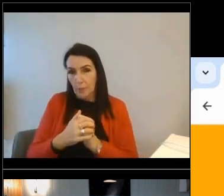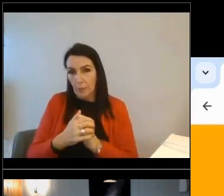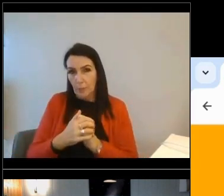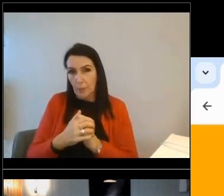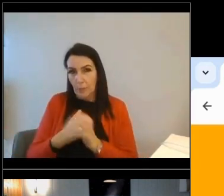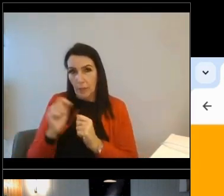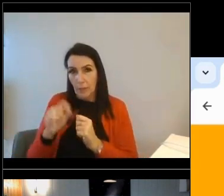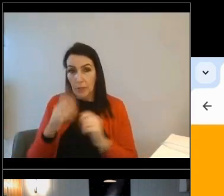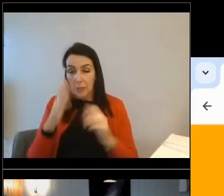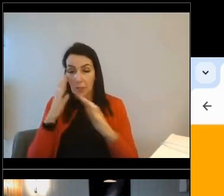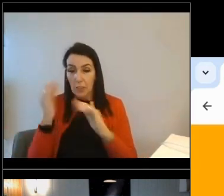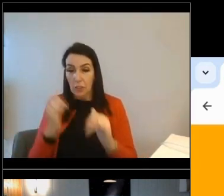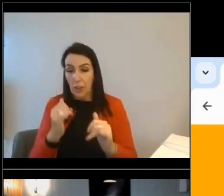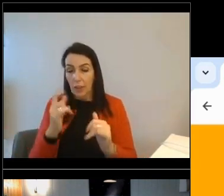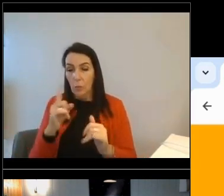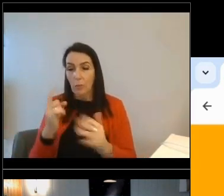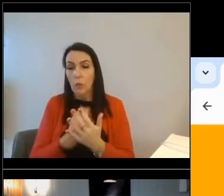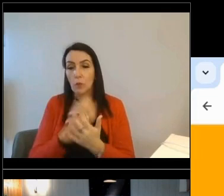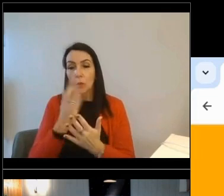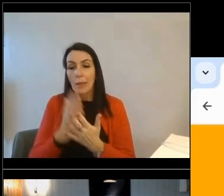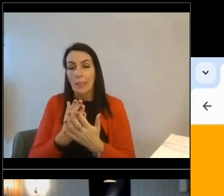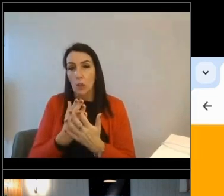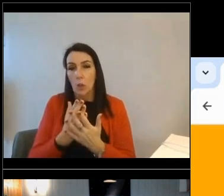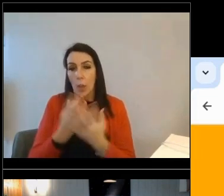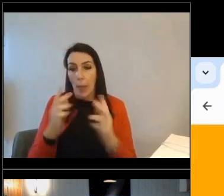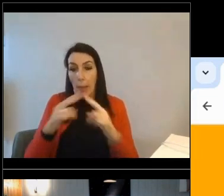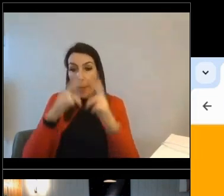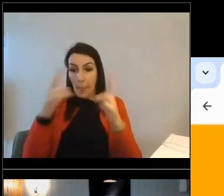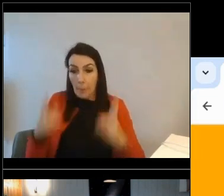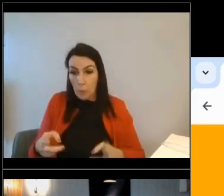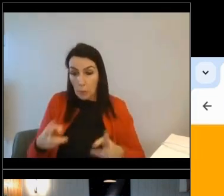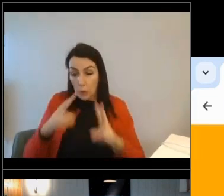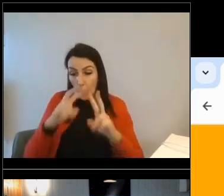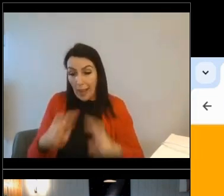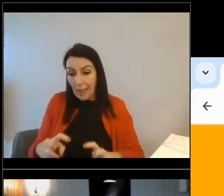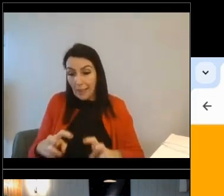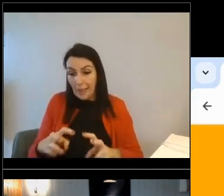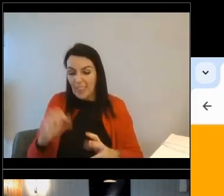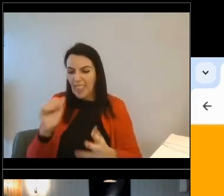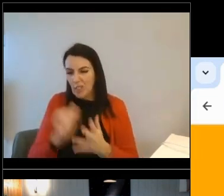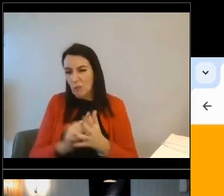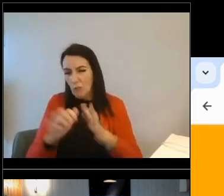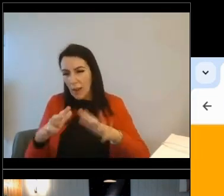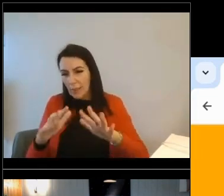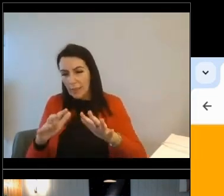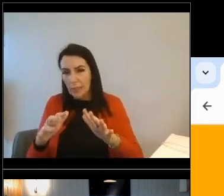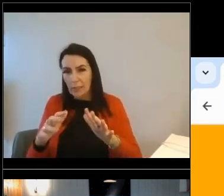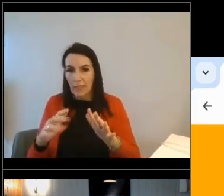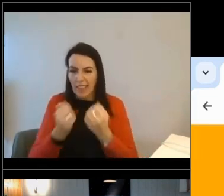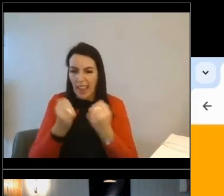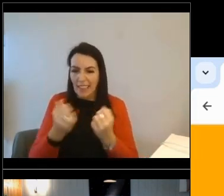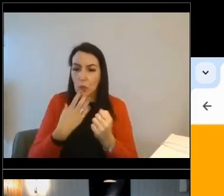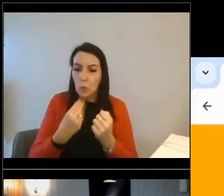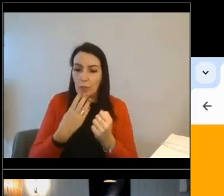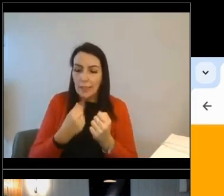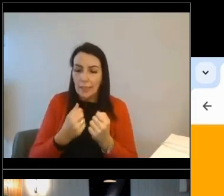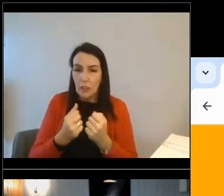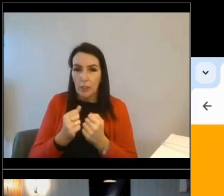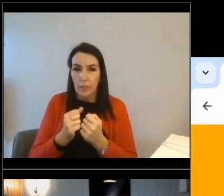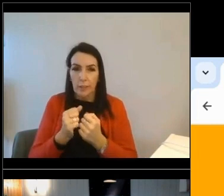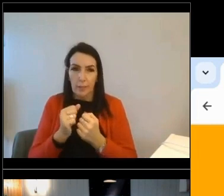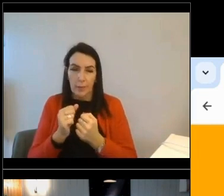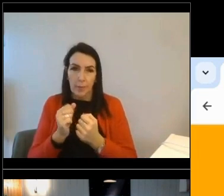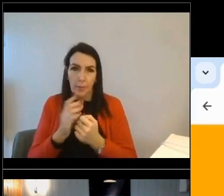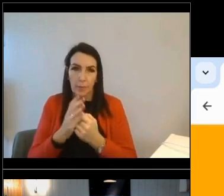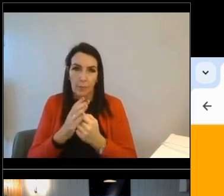to make sure the property that we're analyzing, we're in the right ballpark in terms of energy usage. Because obviously in order to make